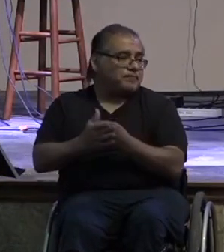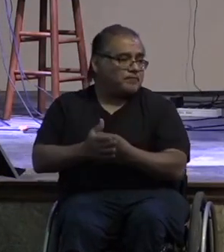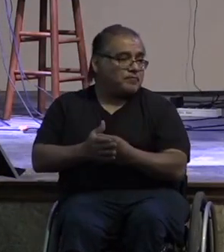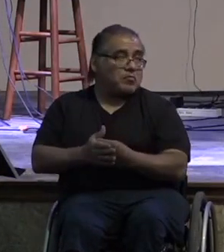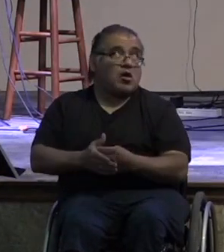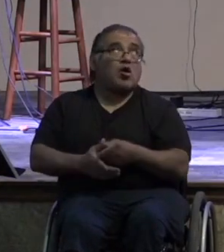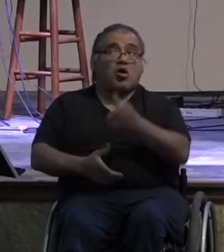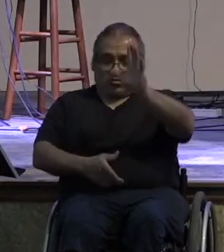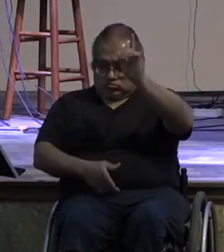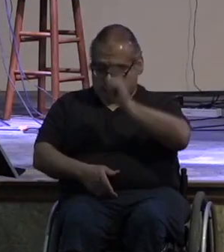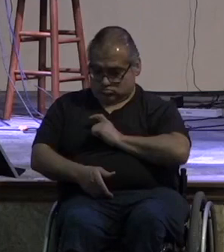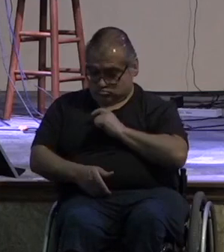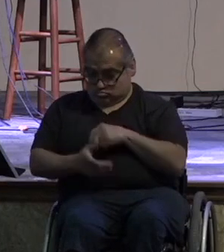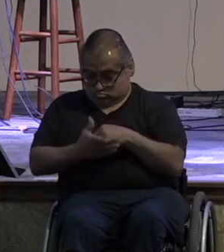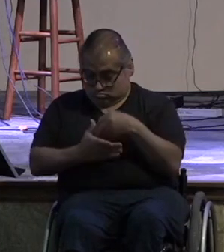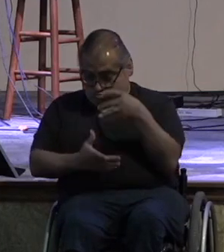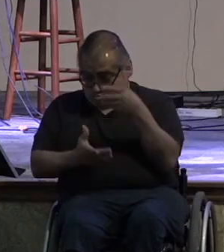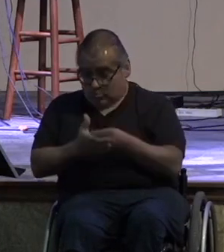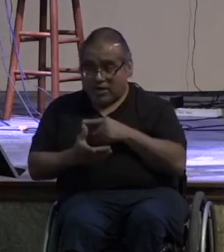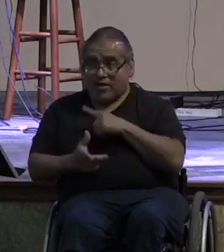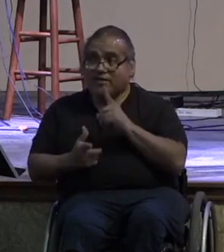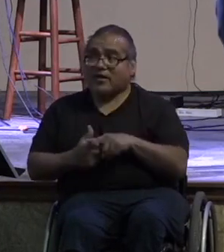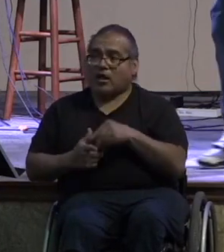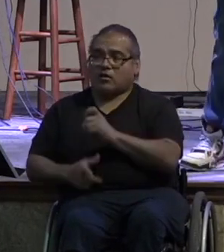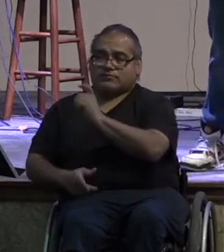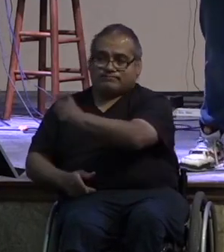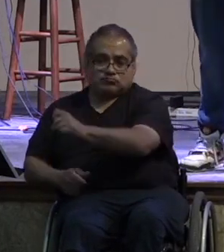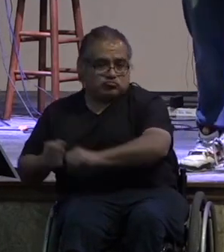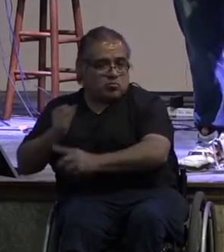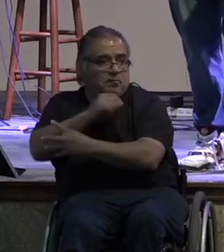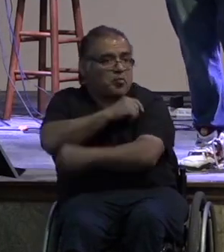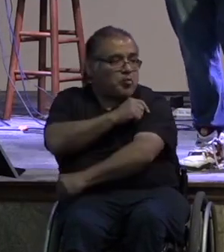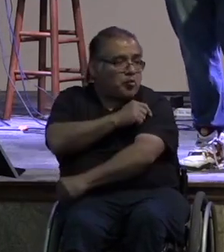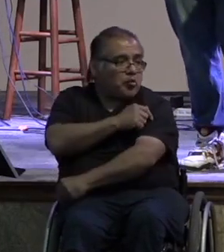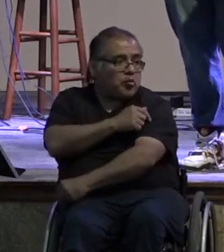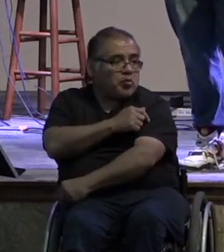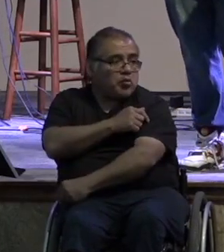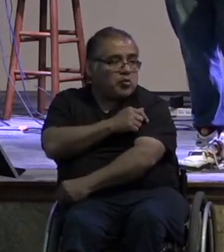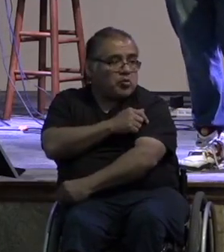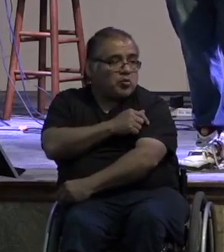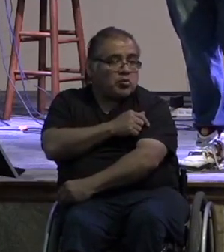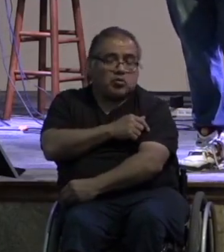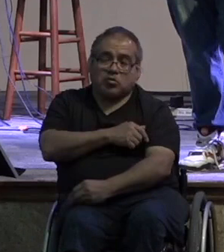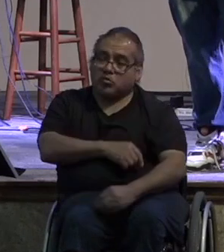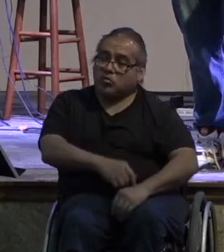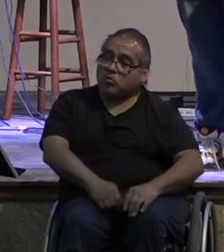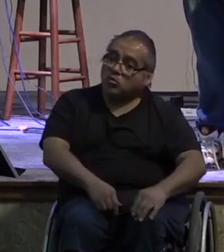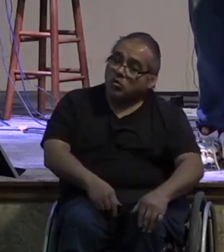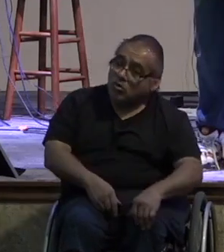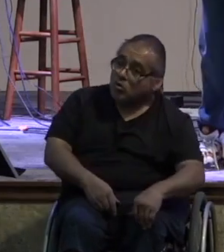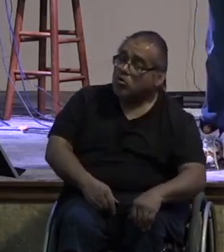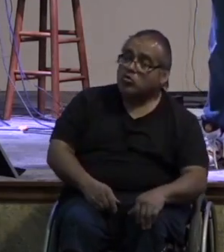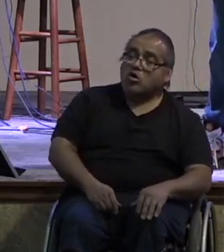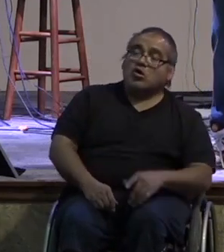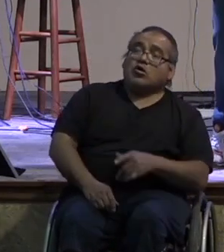to help the poor god gave the rich to support the mission of the church we watched